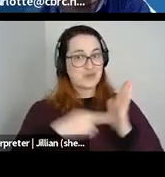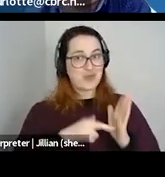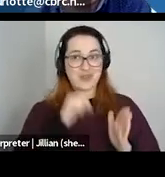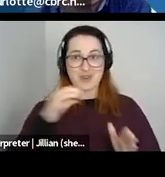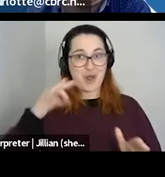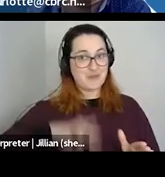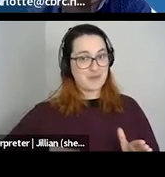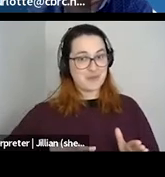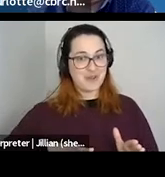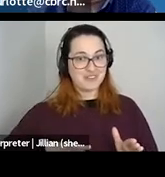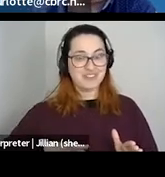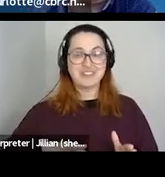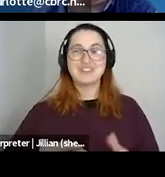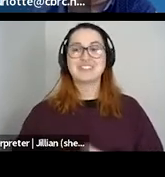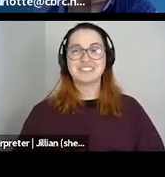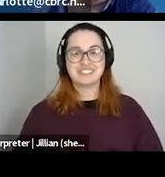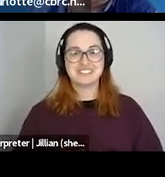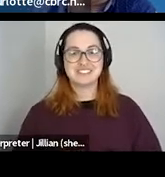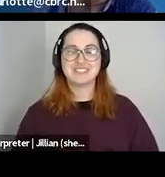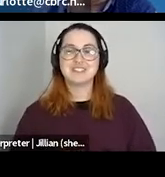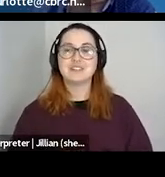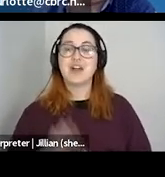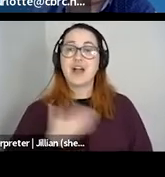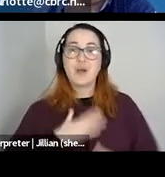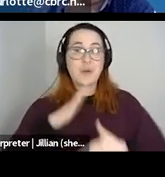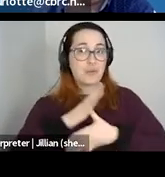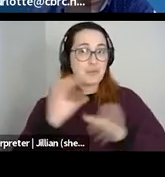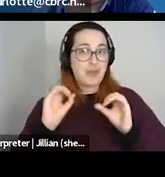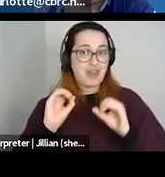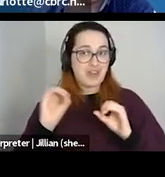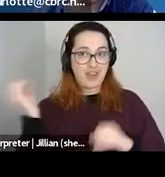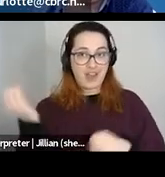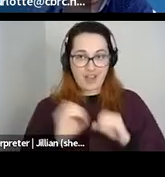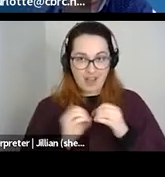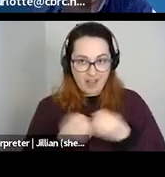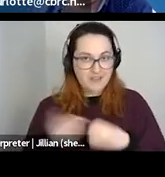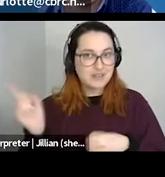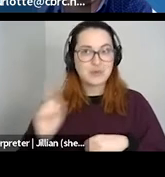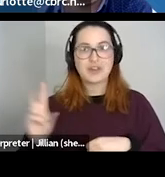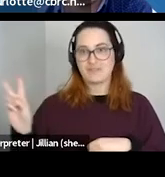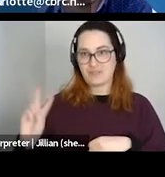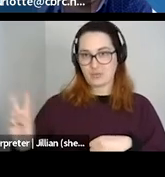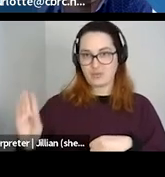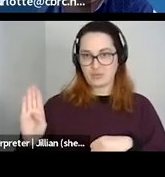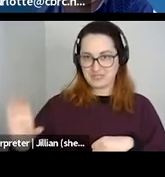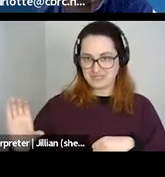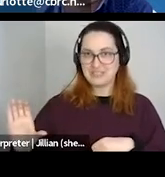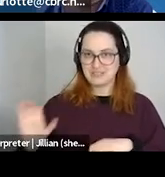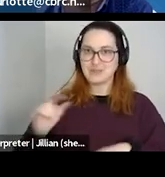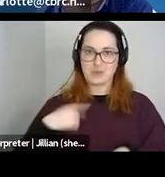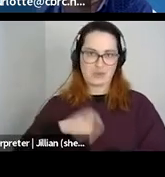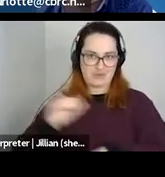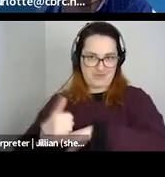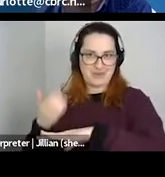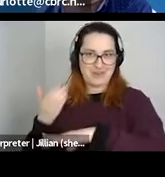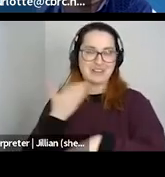without some giant corporate monologue. Our main office, however, is in Vancouver, British Columbia, which is where we were founded. And we have